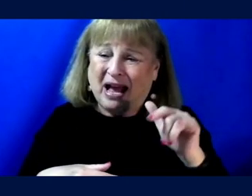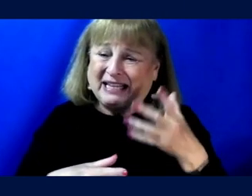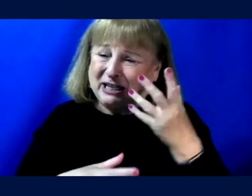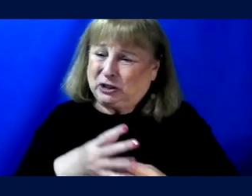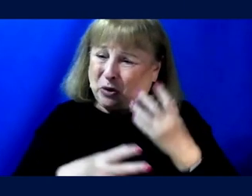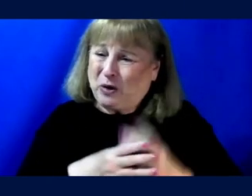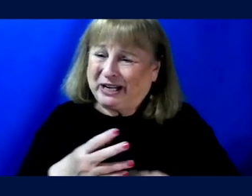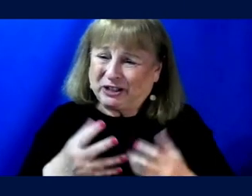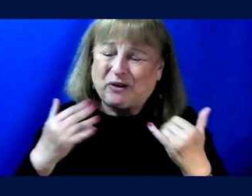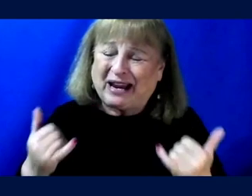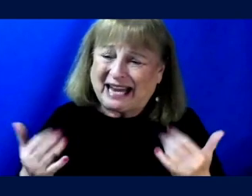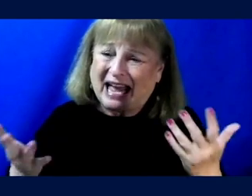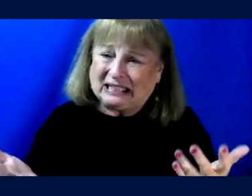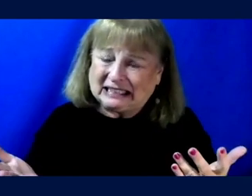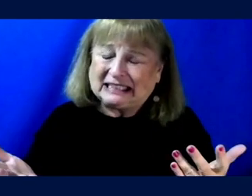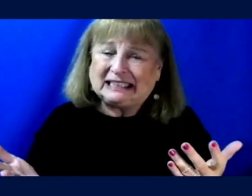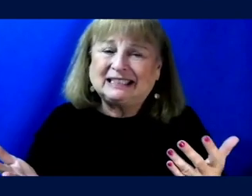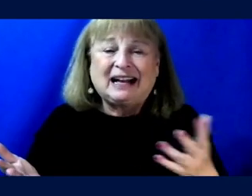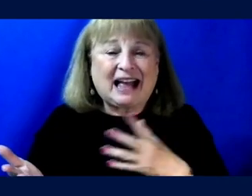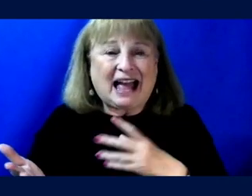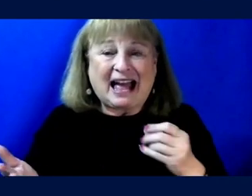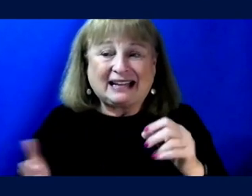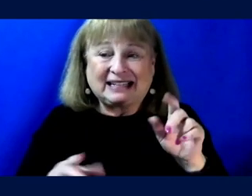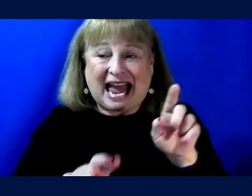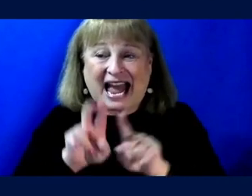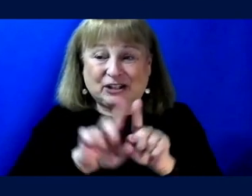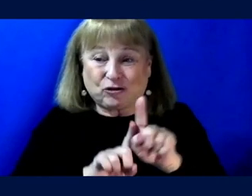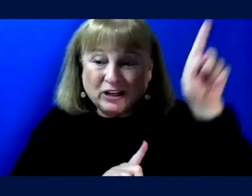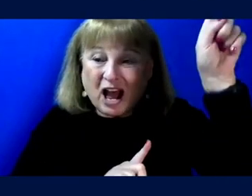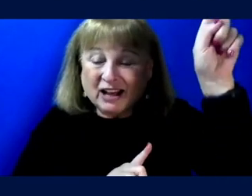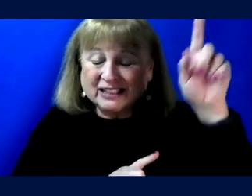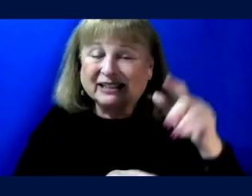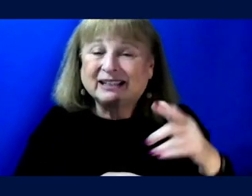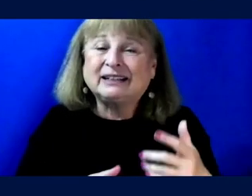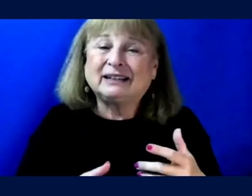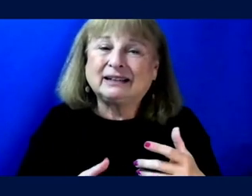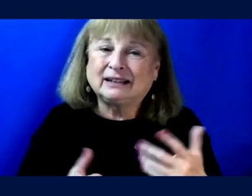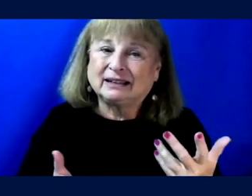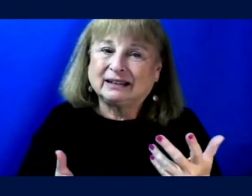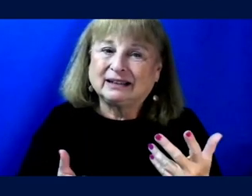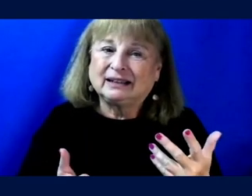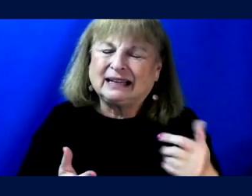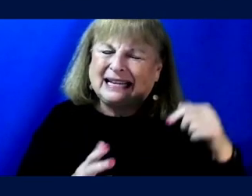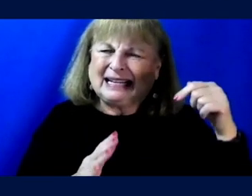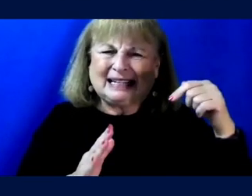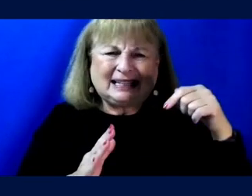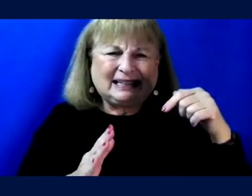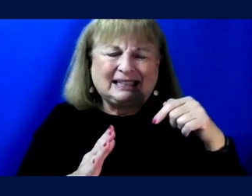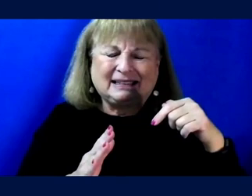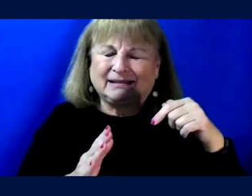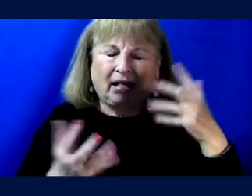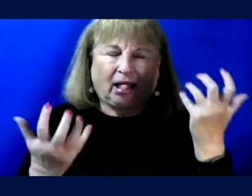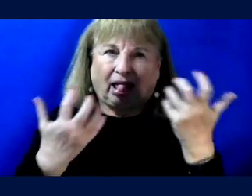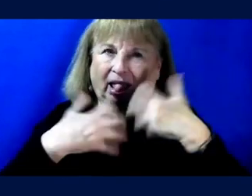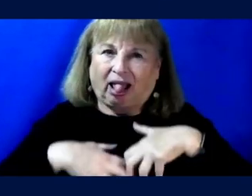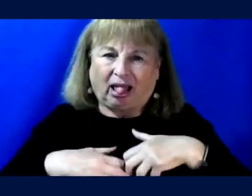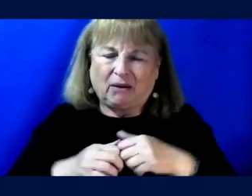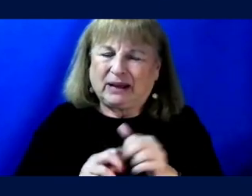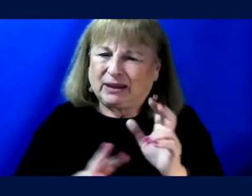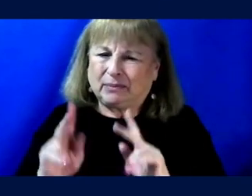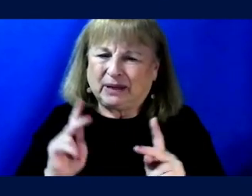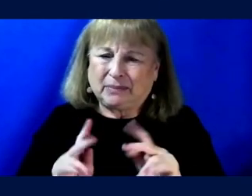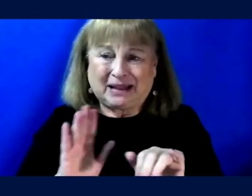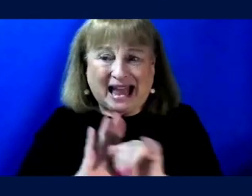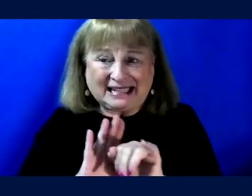Right. Uh, and, uh, similarly astronauts, uh, this, this deeply entangles with people